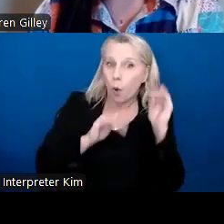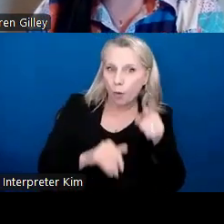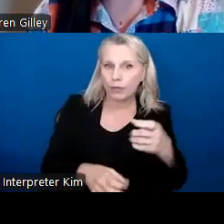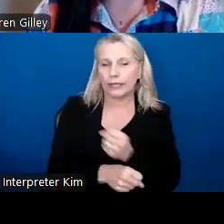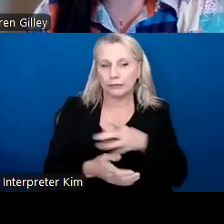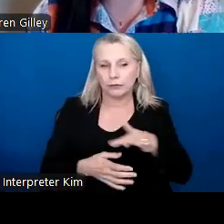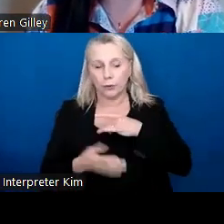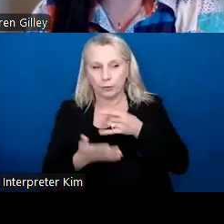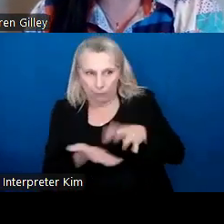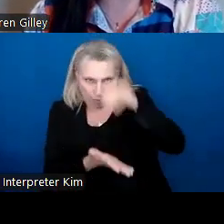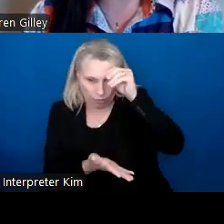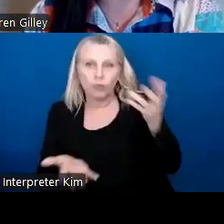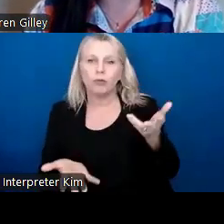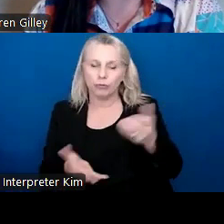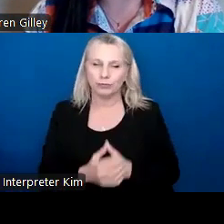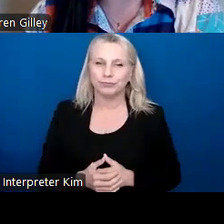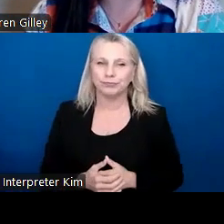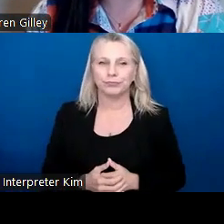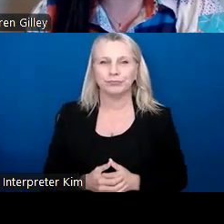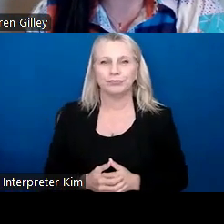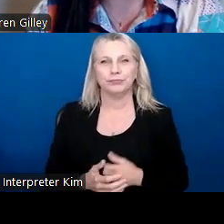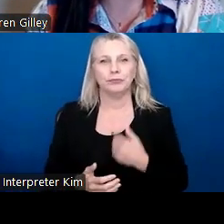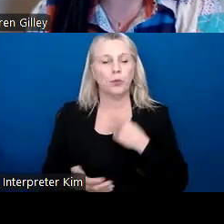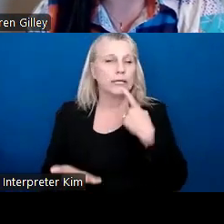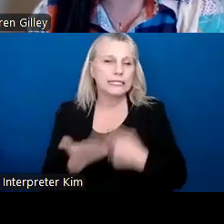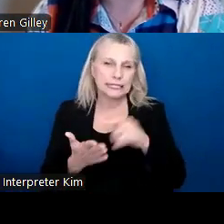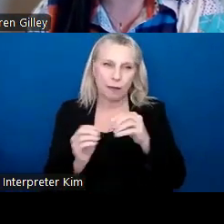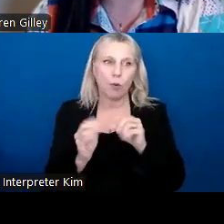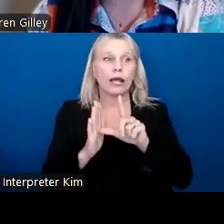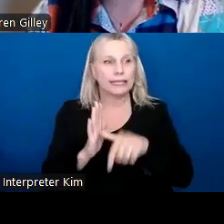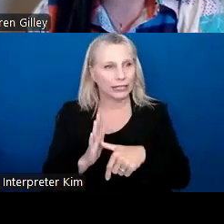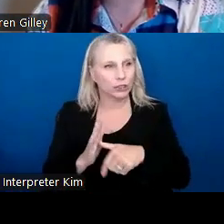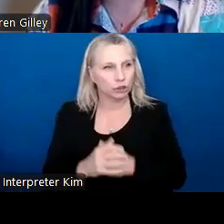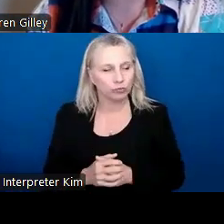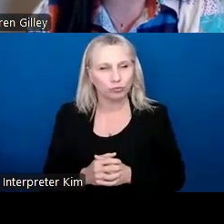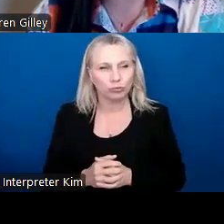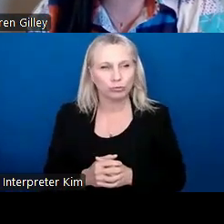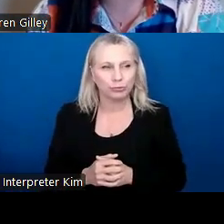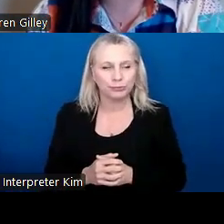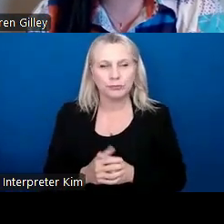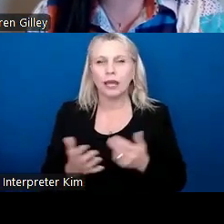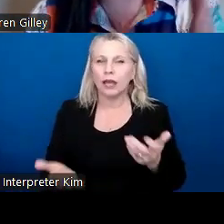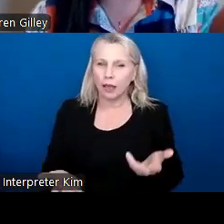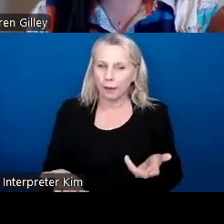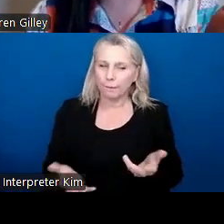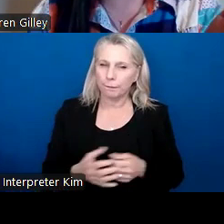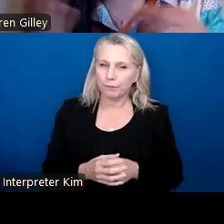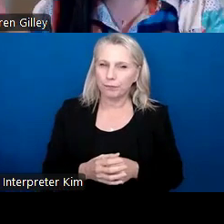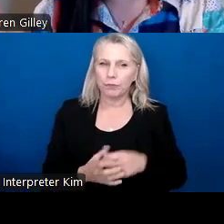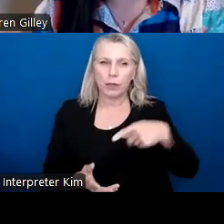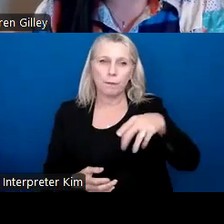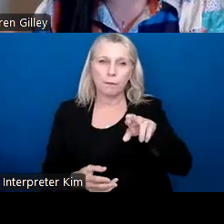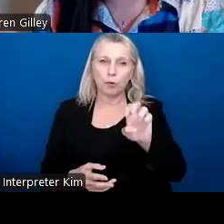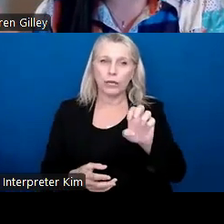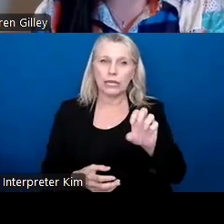So yeah, we also do, which I think we'll talk about more later and I'll get into it more later, but a pre-survey